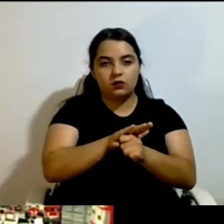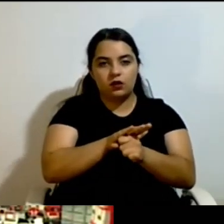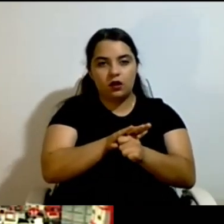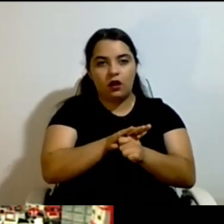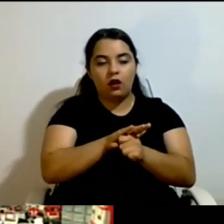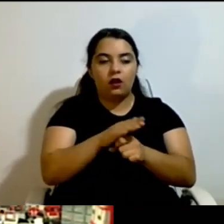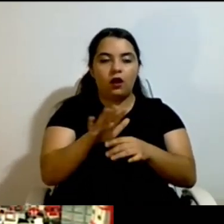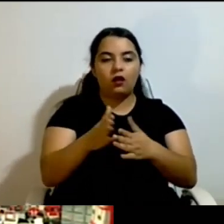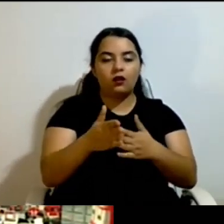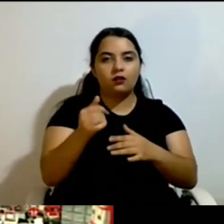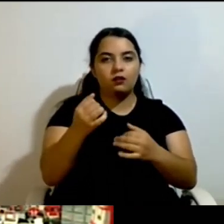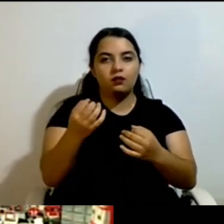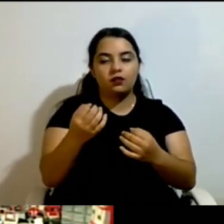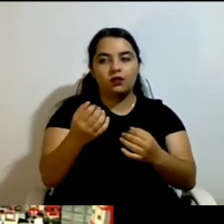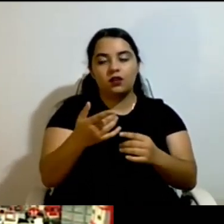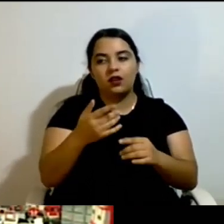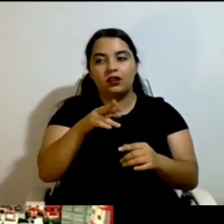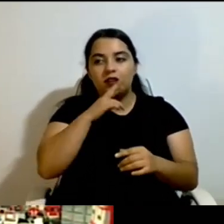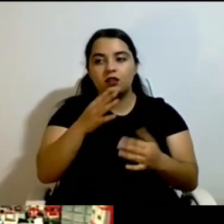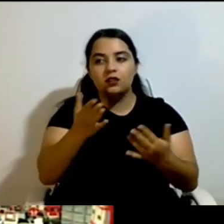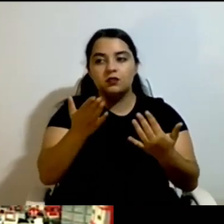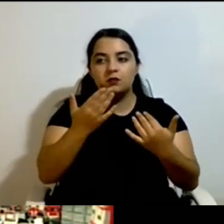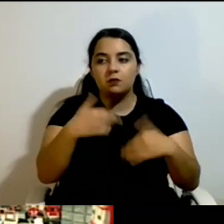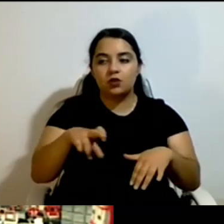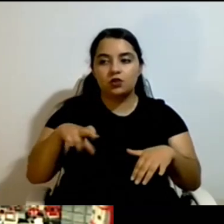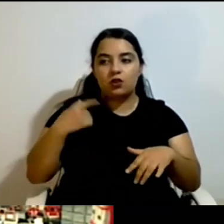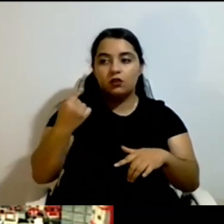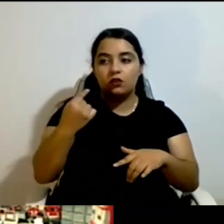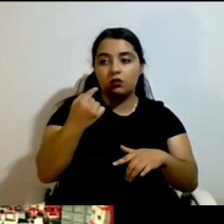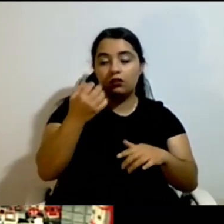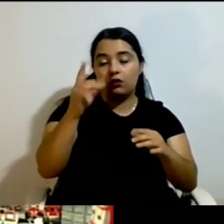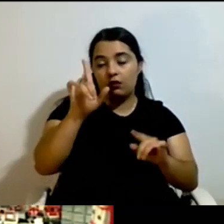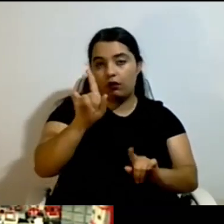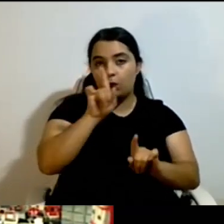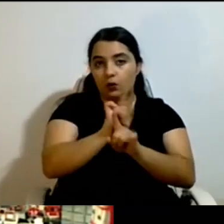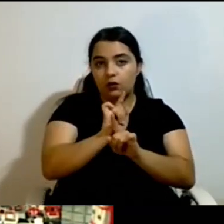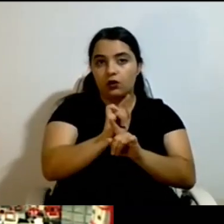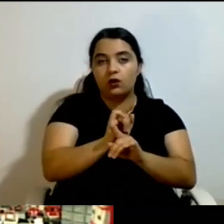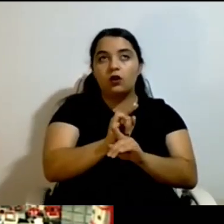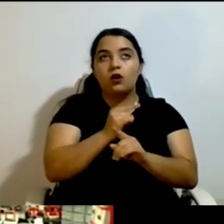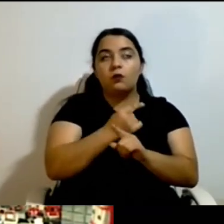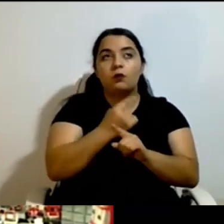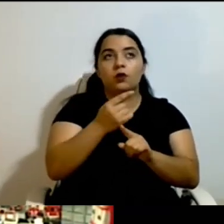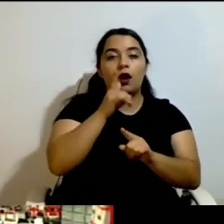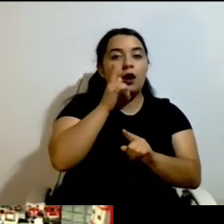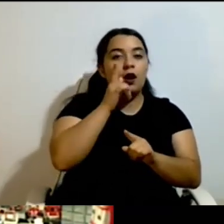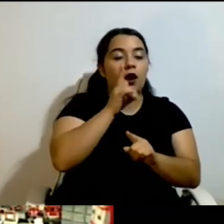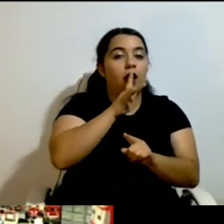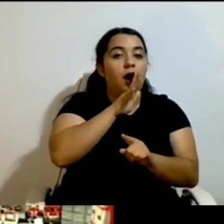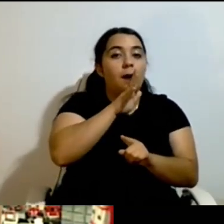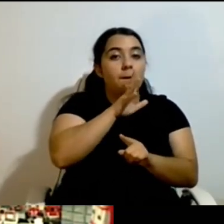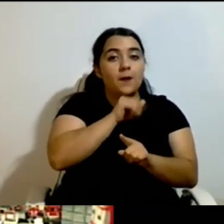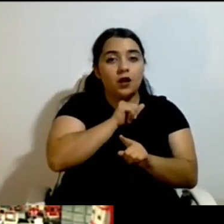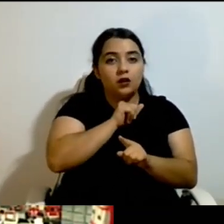his mother, her mother could not stand, could not give the services anymore that this child needed. And we